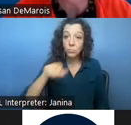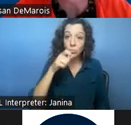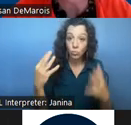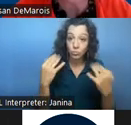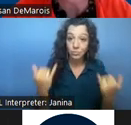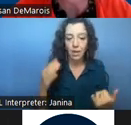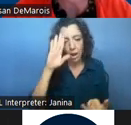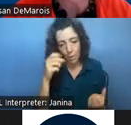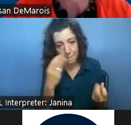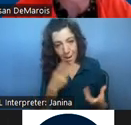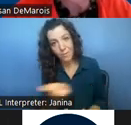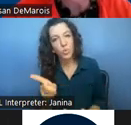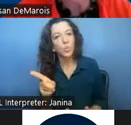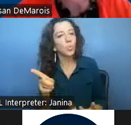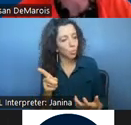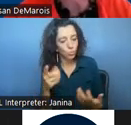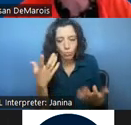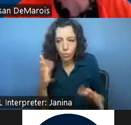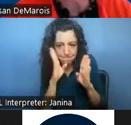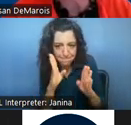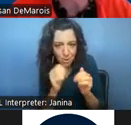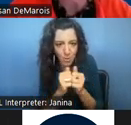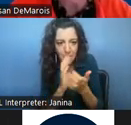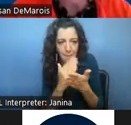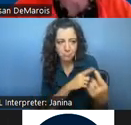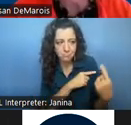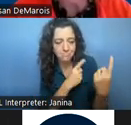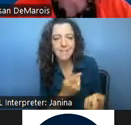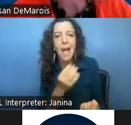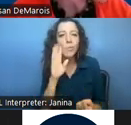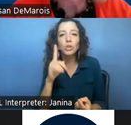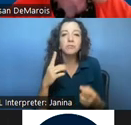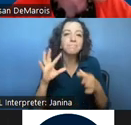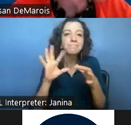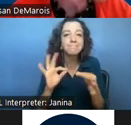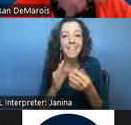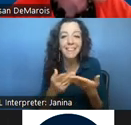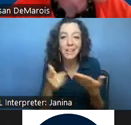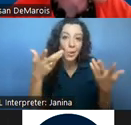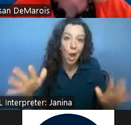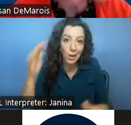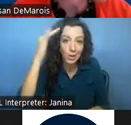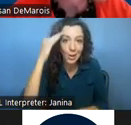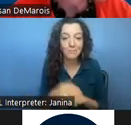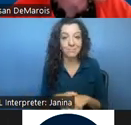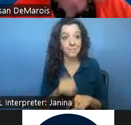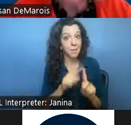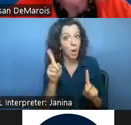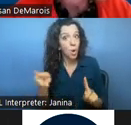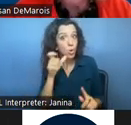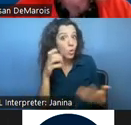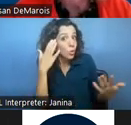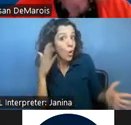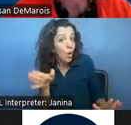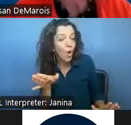we'll be reinforcing things that you already know but we hope to share um items with those who have not been as close to the work um